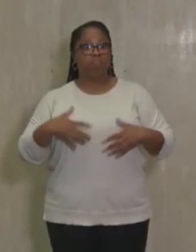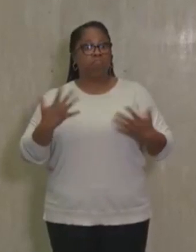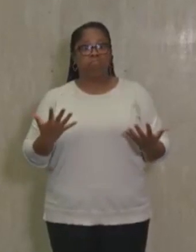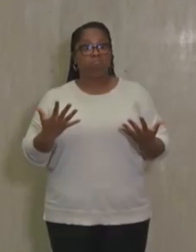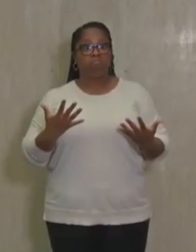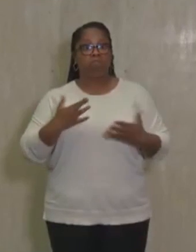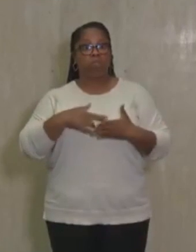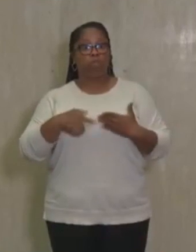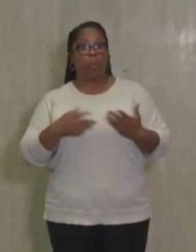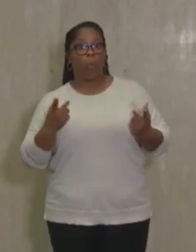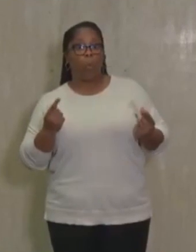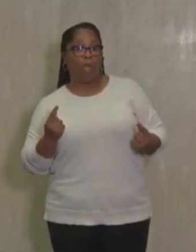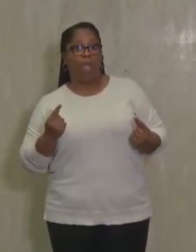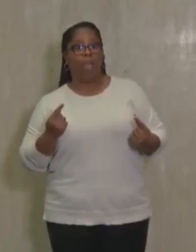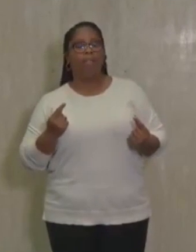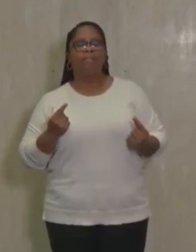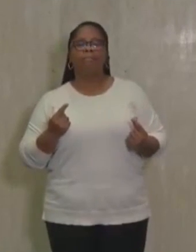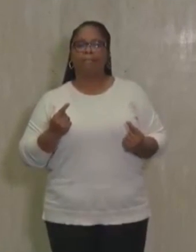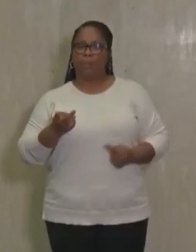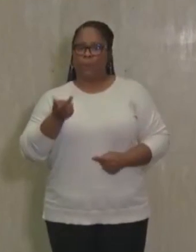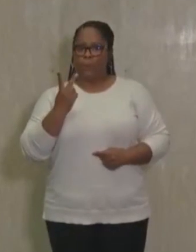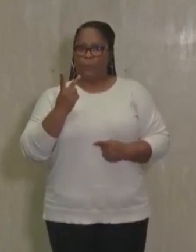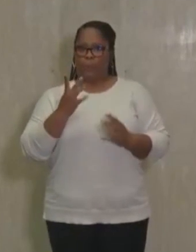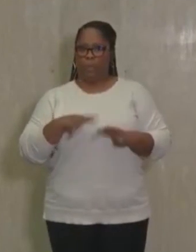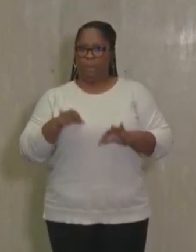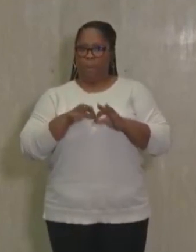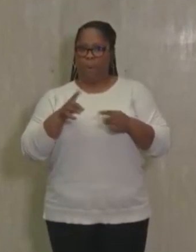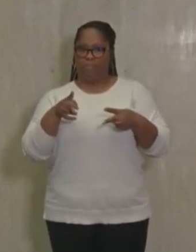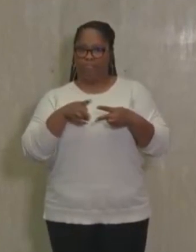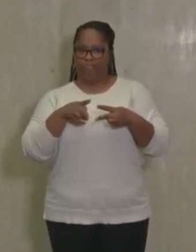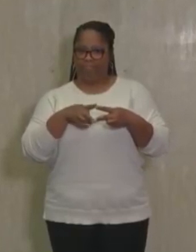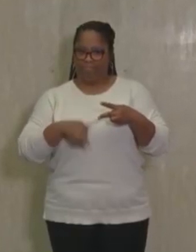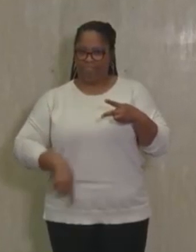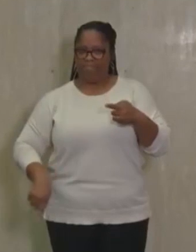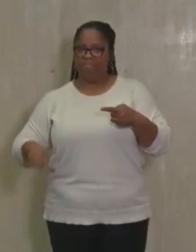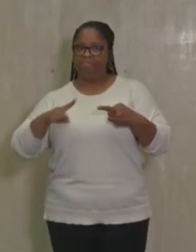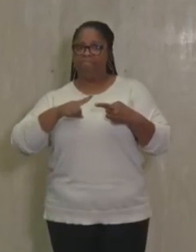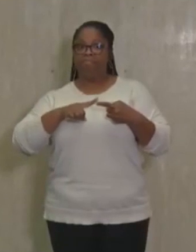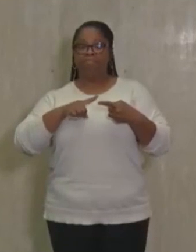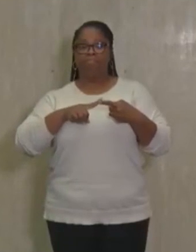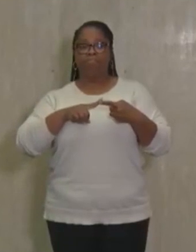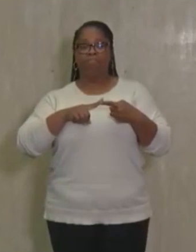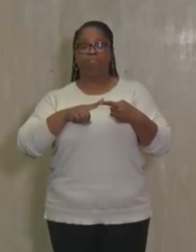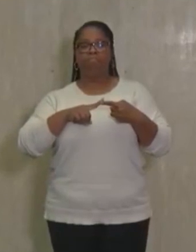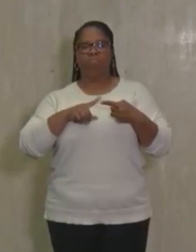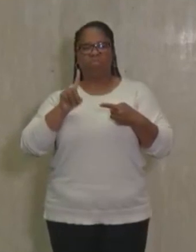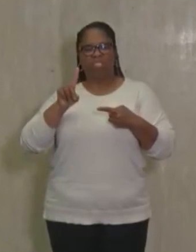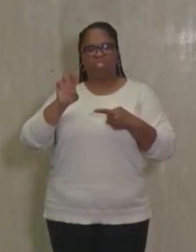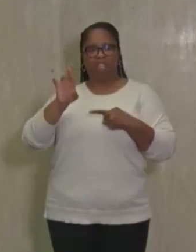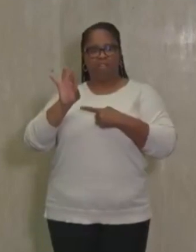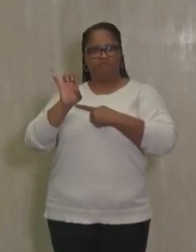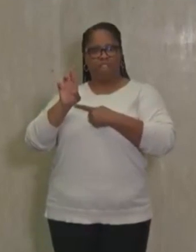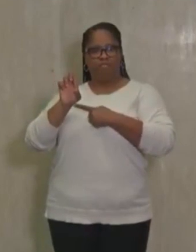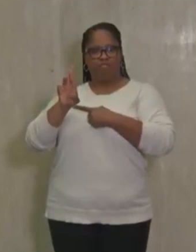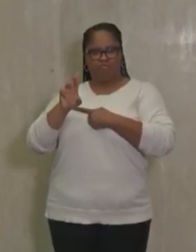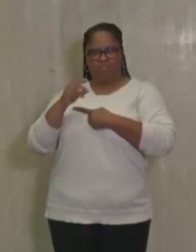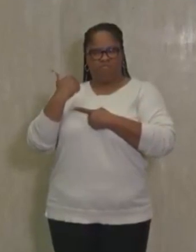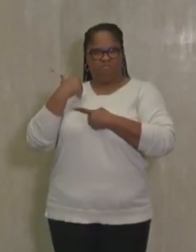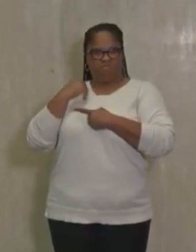find? There were two important findings. The first finding was that, as Dr. Ferrer mentioned,